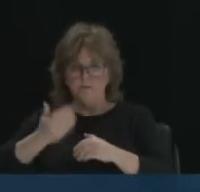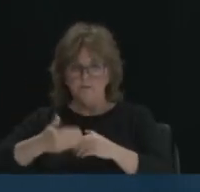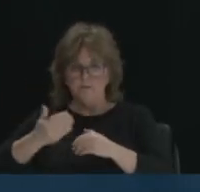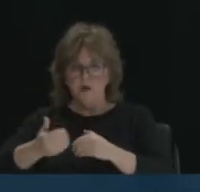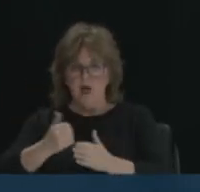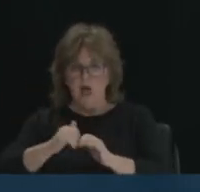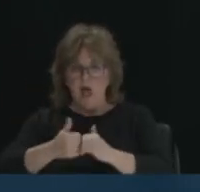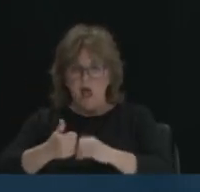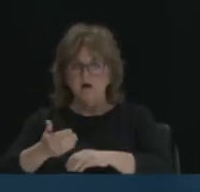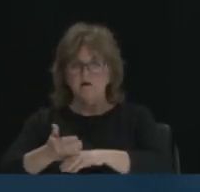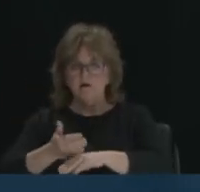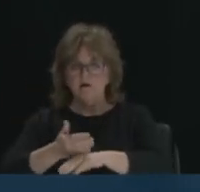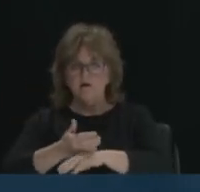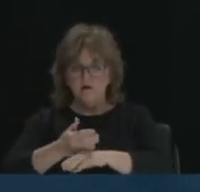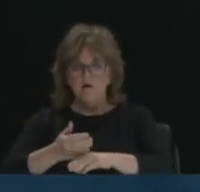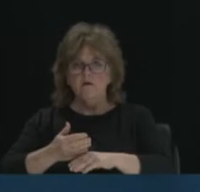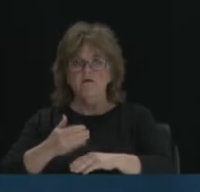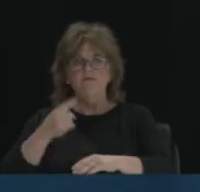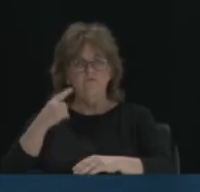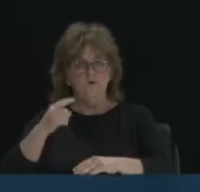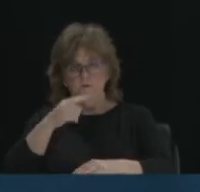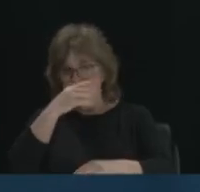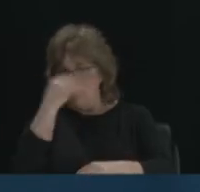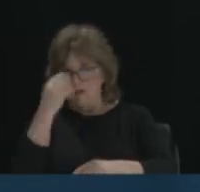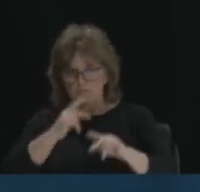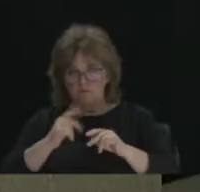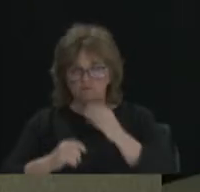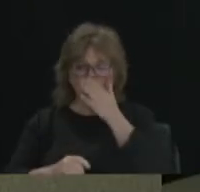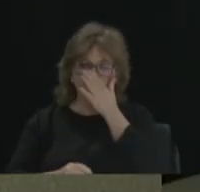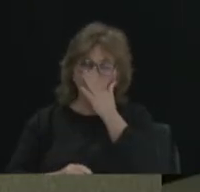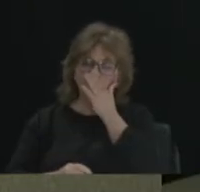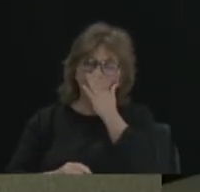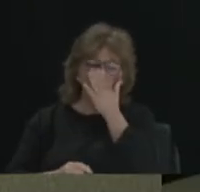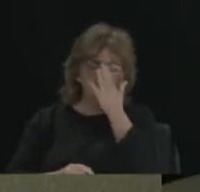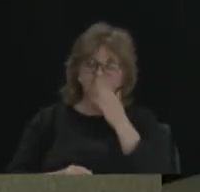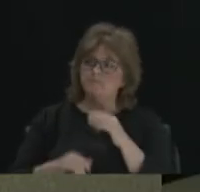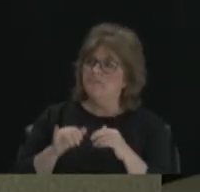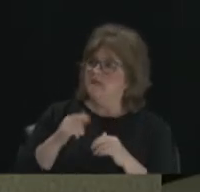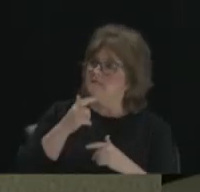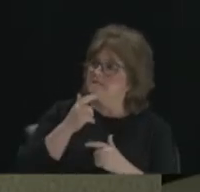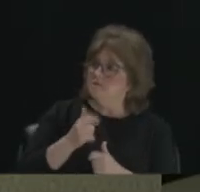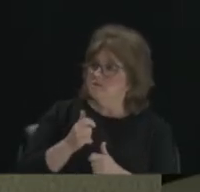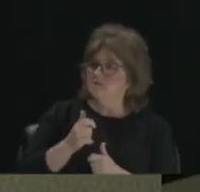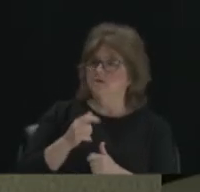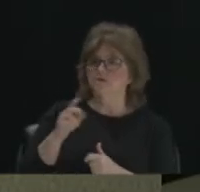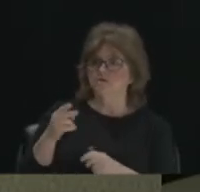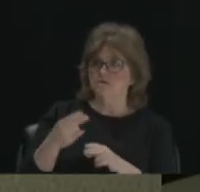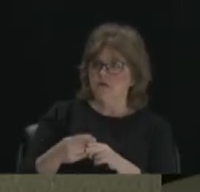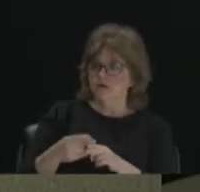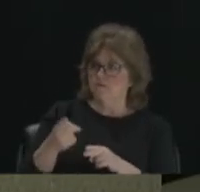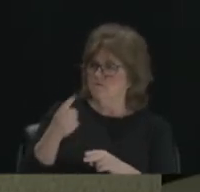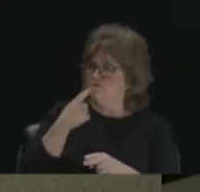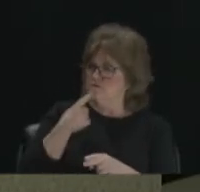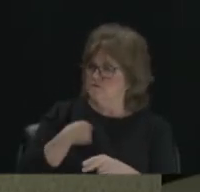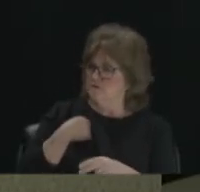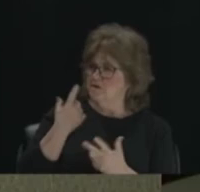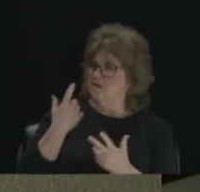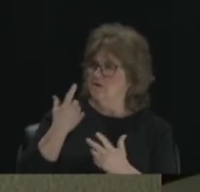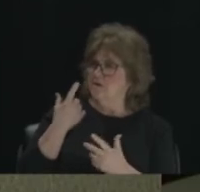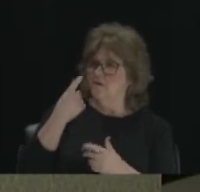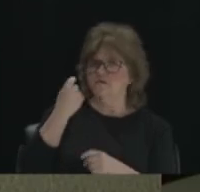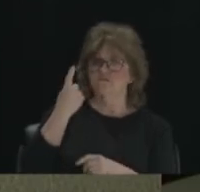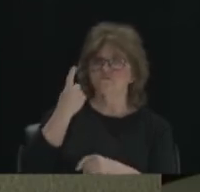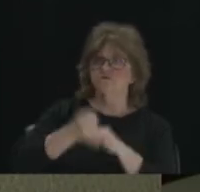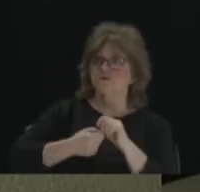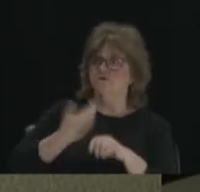advance civil and human rights for black Americans. That's so interesting. You mentioned a name that I was familiar with because just a year ago